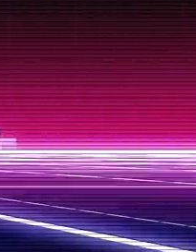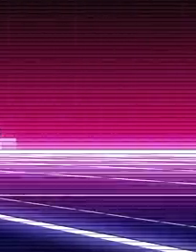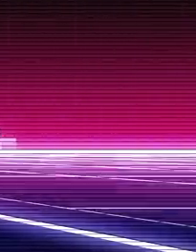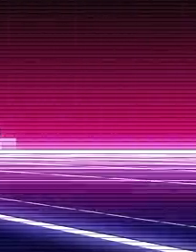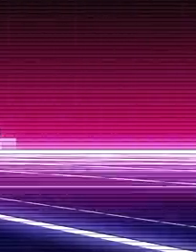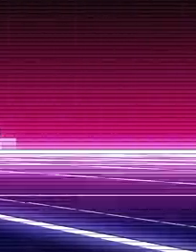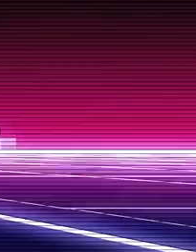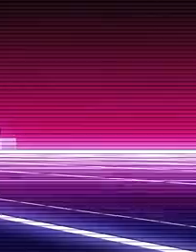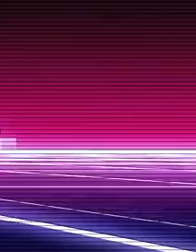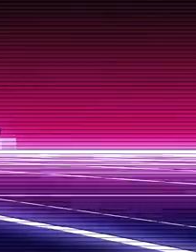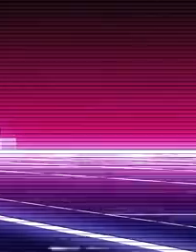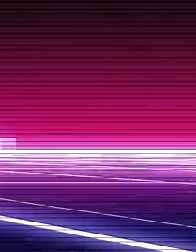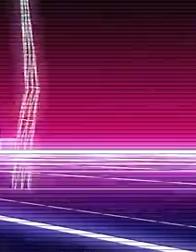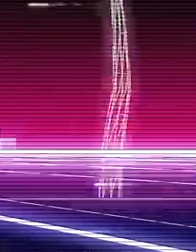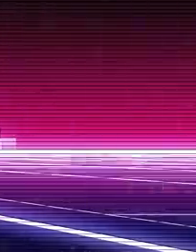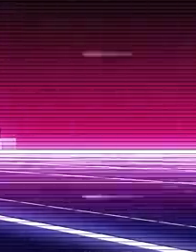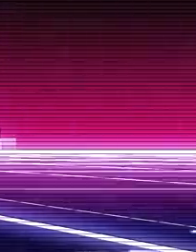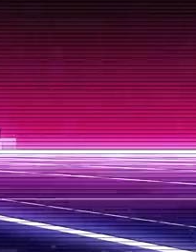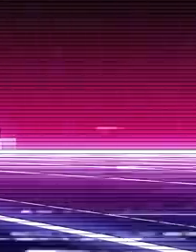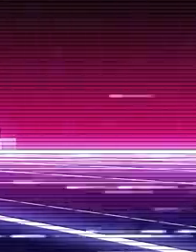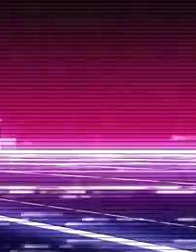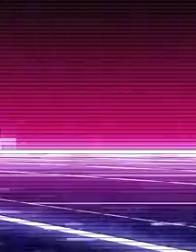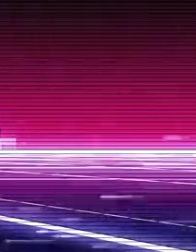We-d. about time at It's also the it